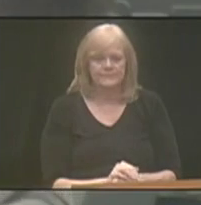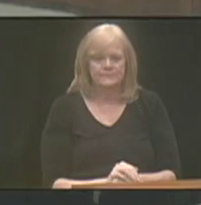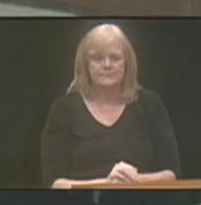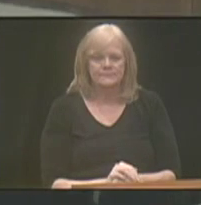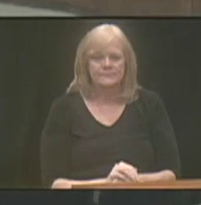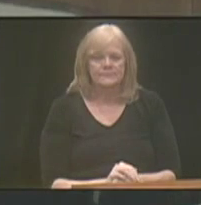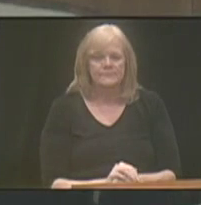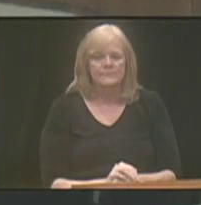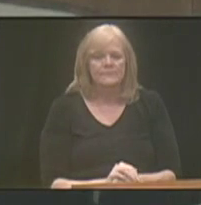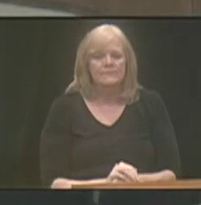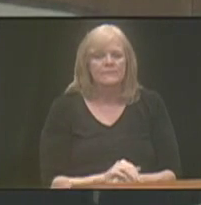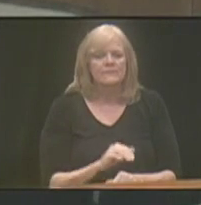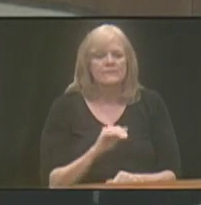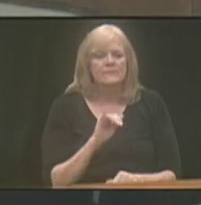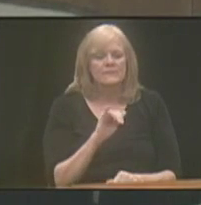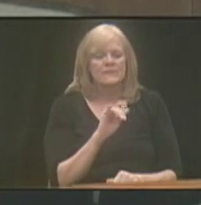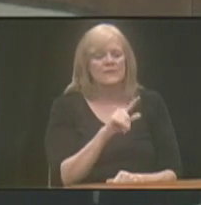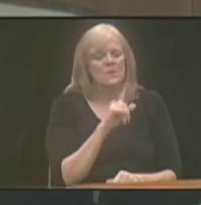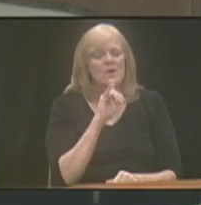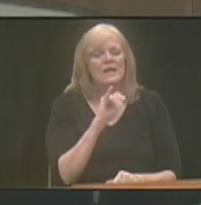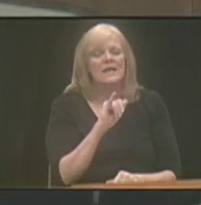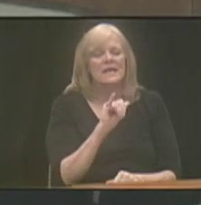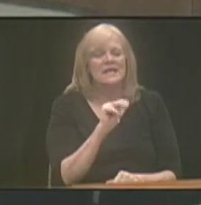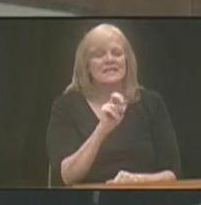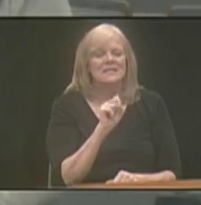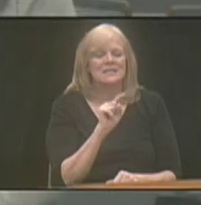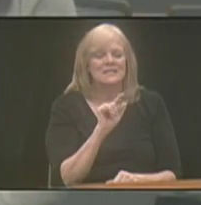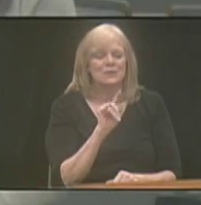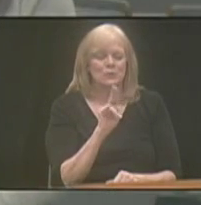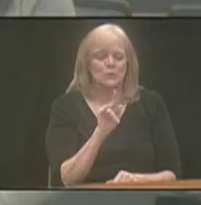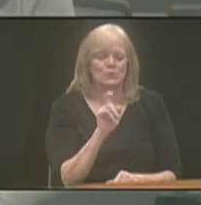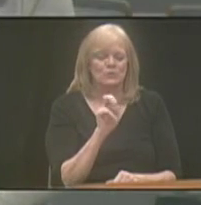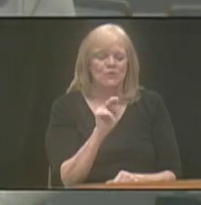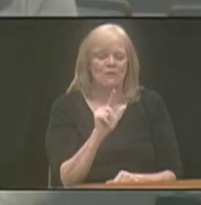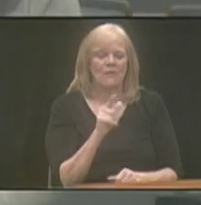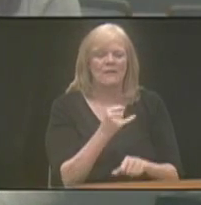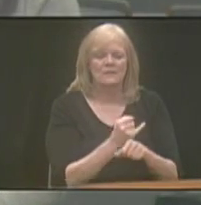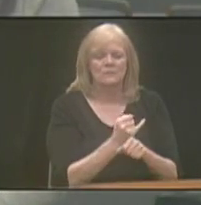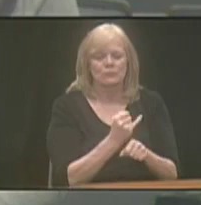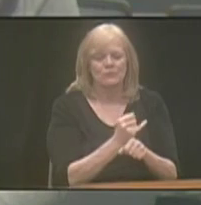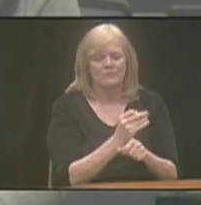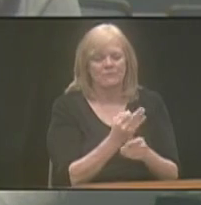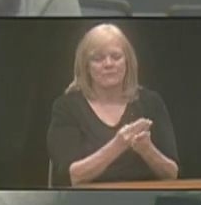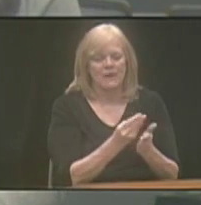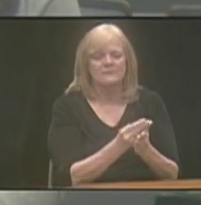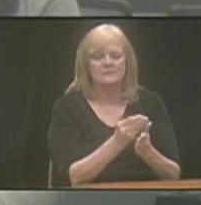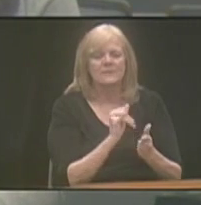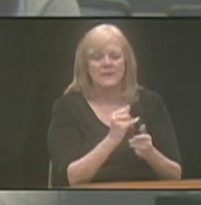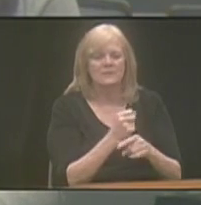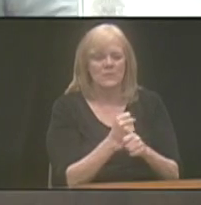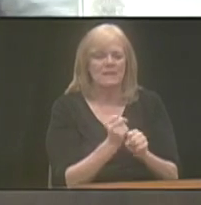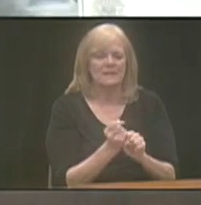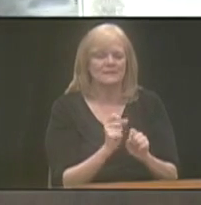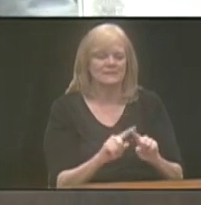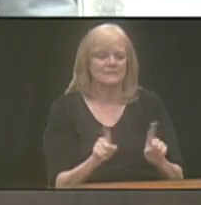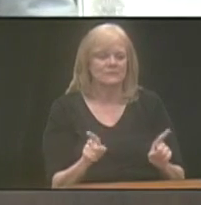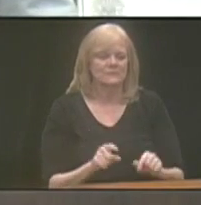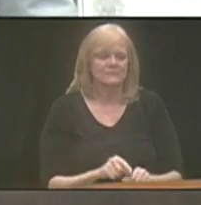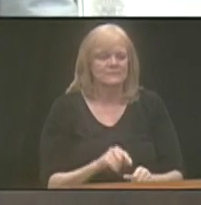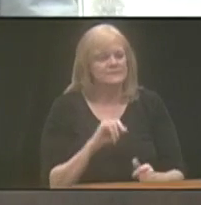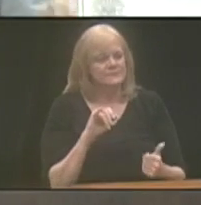I'm sorry? They're institutional funds. They're institutional funds is what Joanna's telling me. Oh, So that's what makes the difference. Okay. Very good.